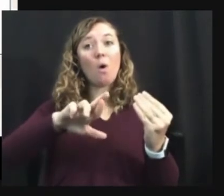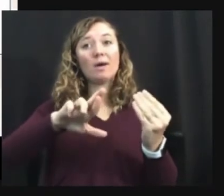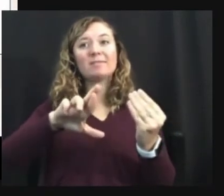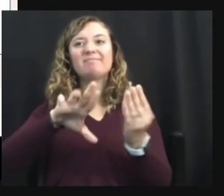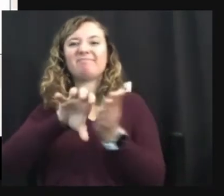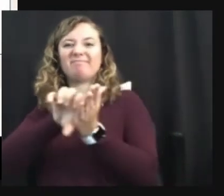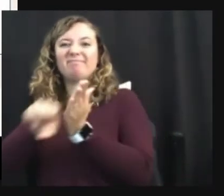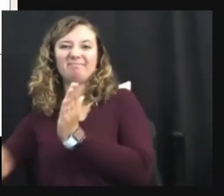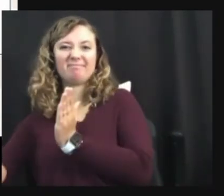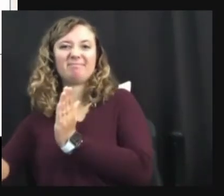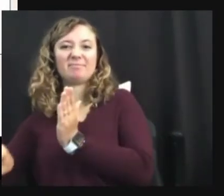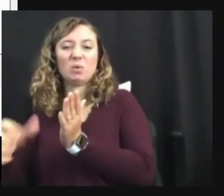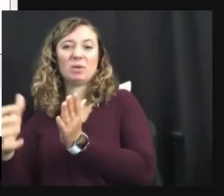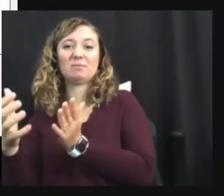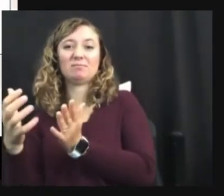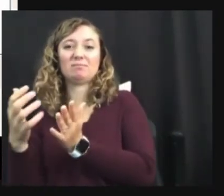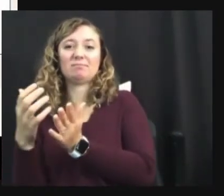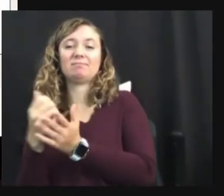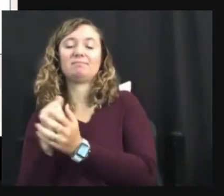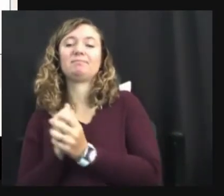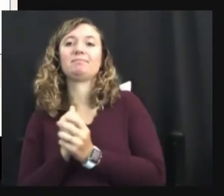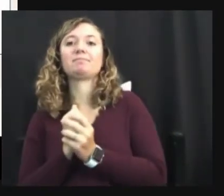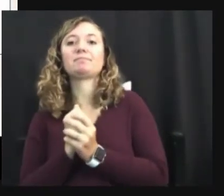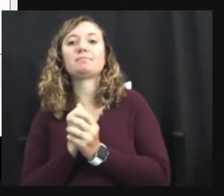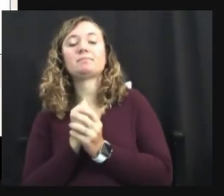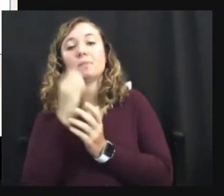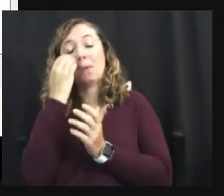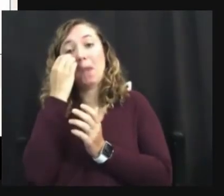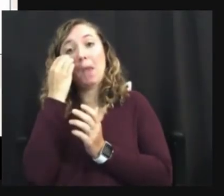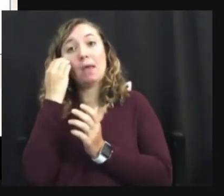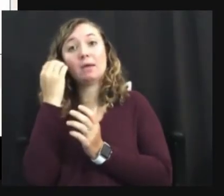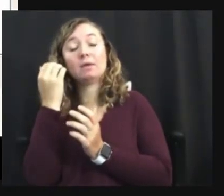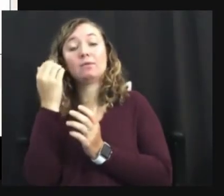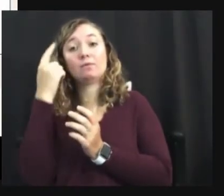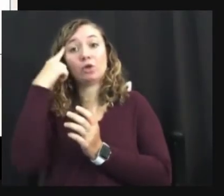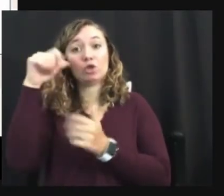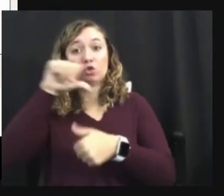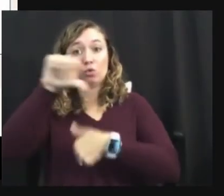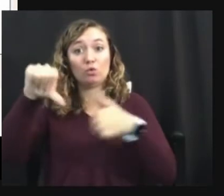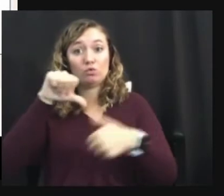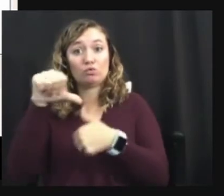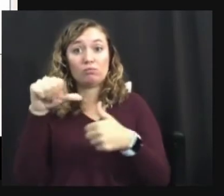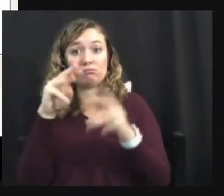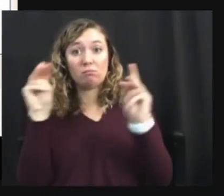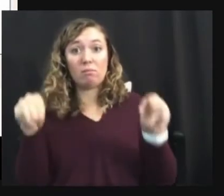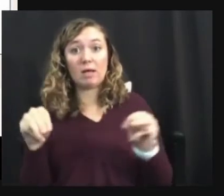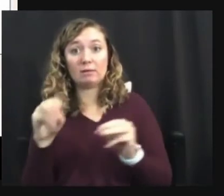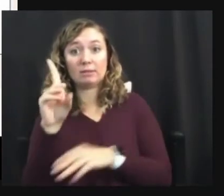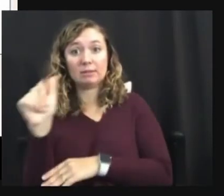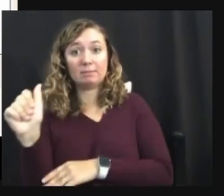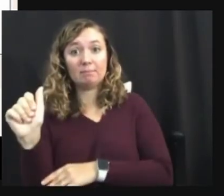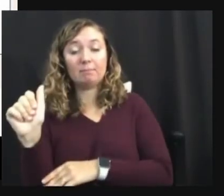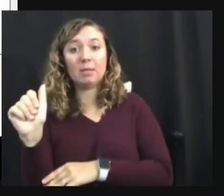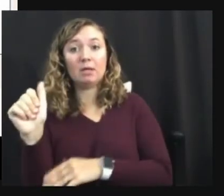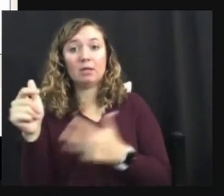we're looking at a social model of disability, and we